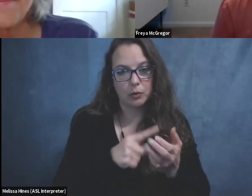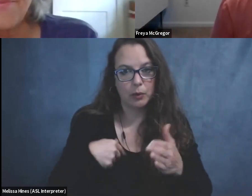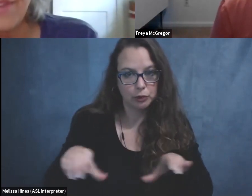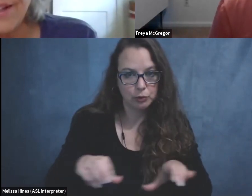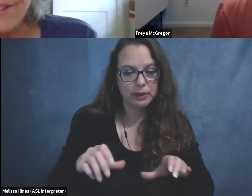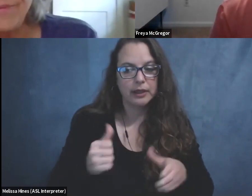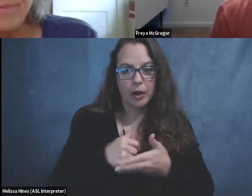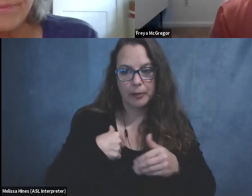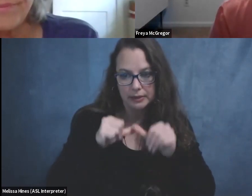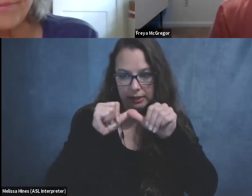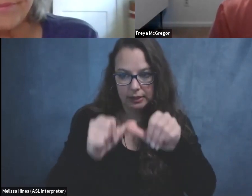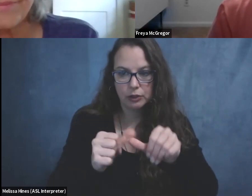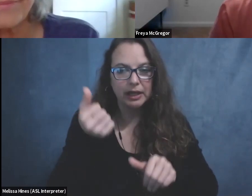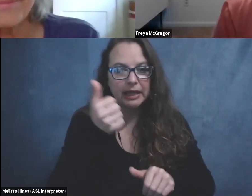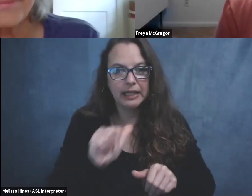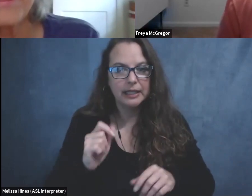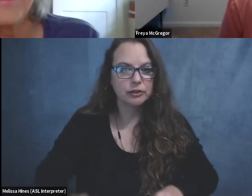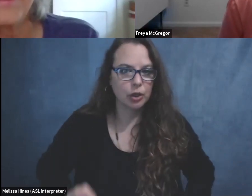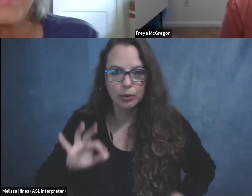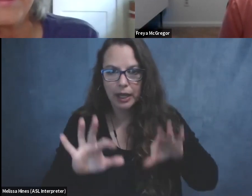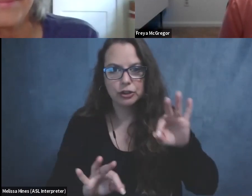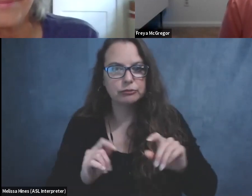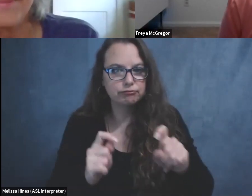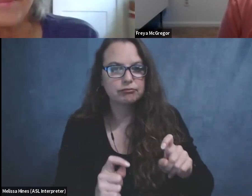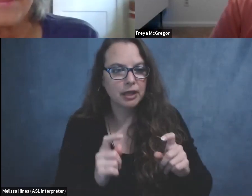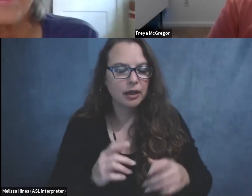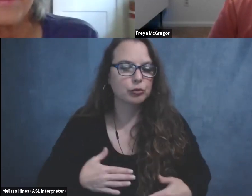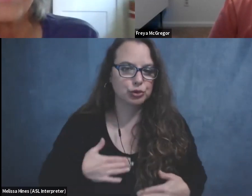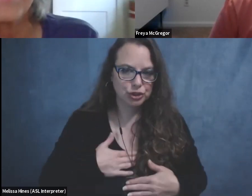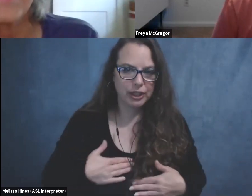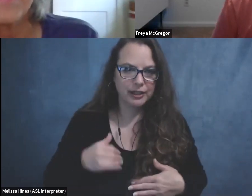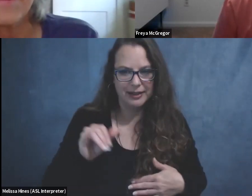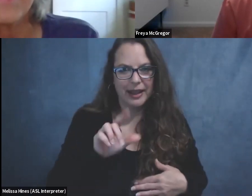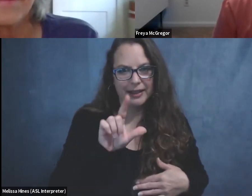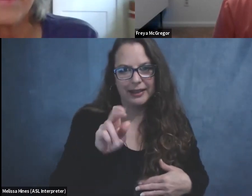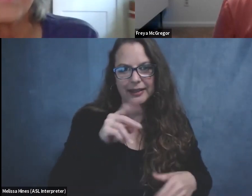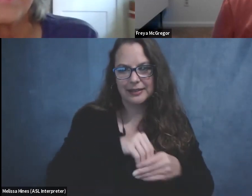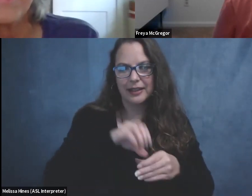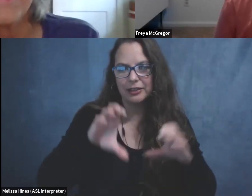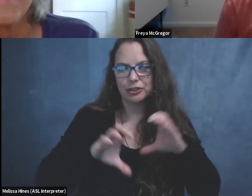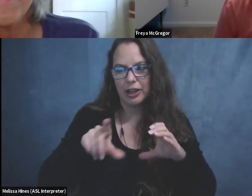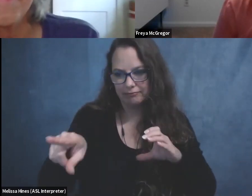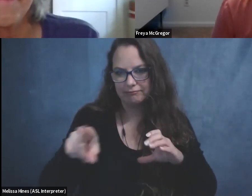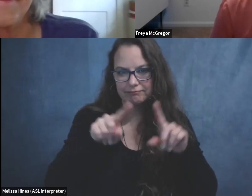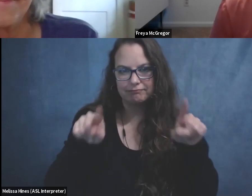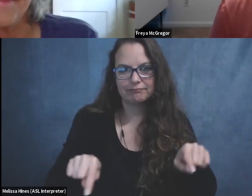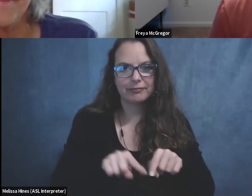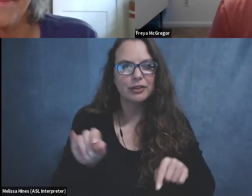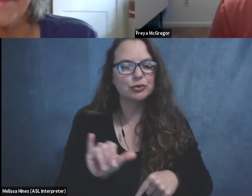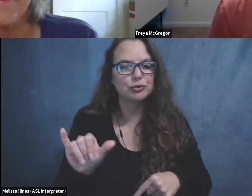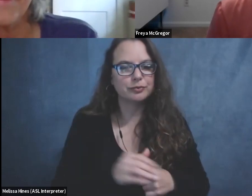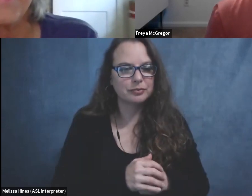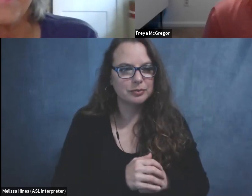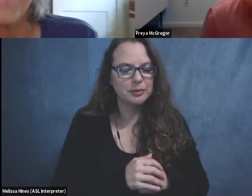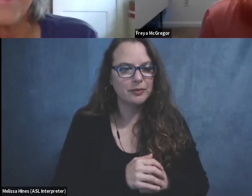um, any donation is really appreciated. And that link, uh, is in our, in the chat as well. Um, so I